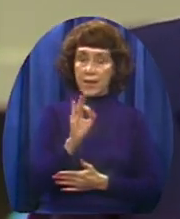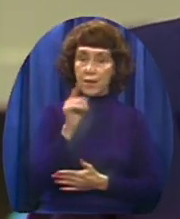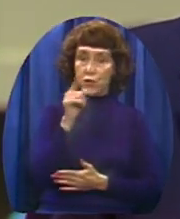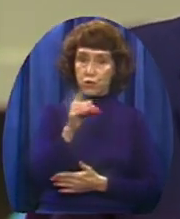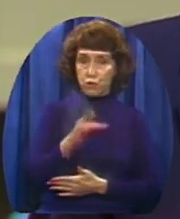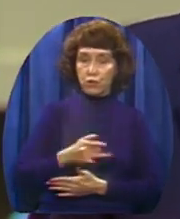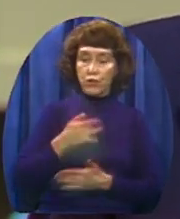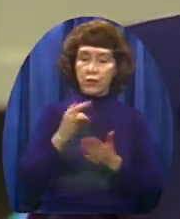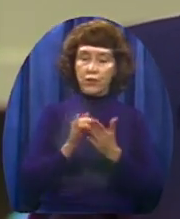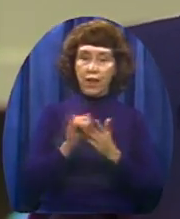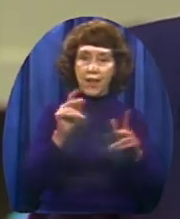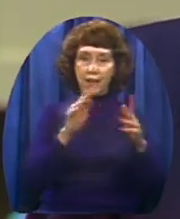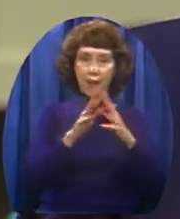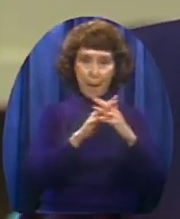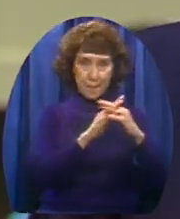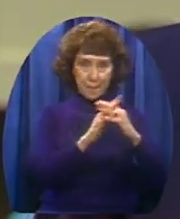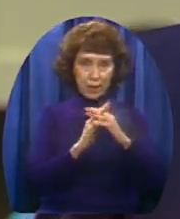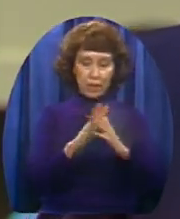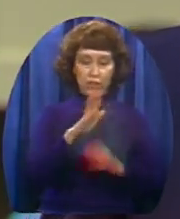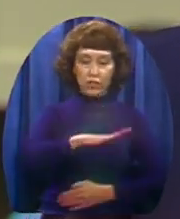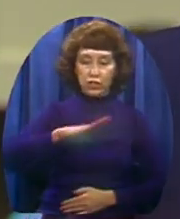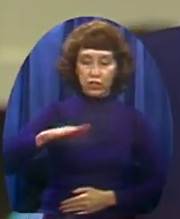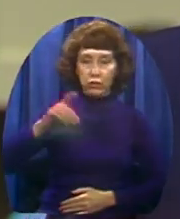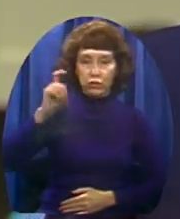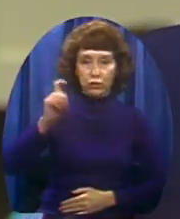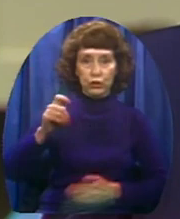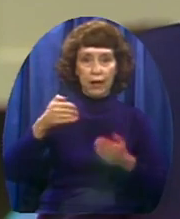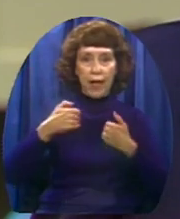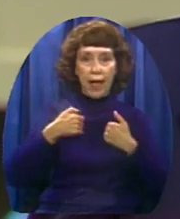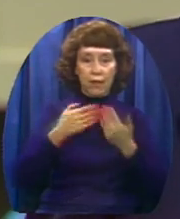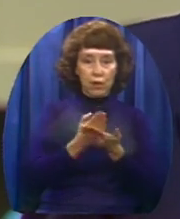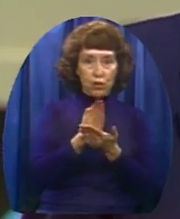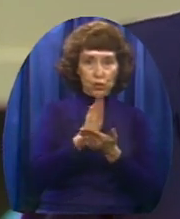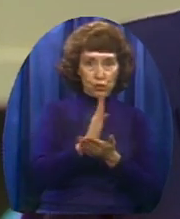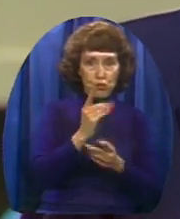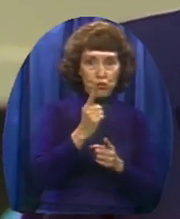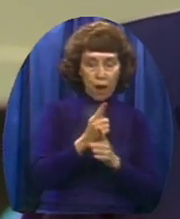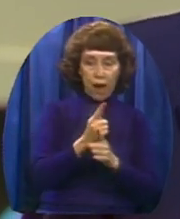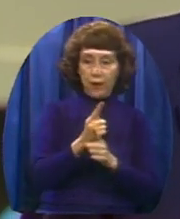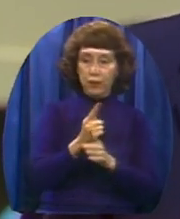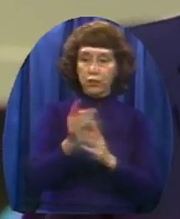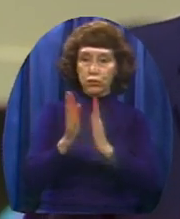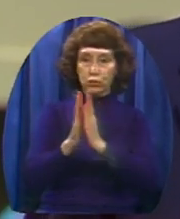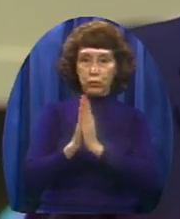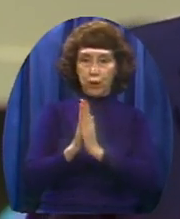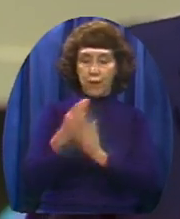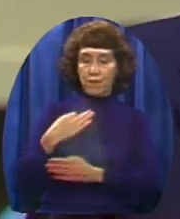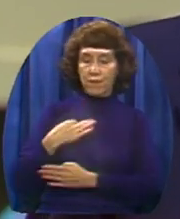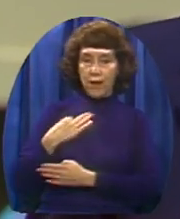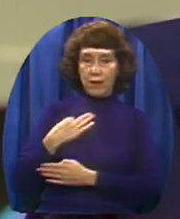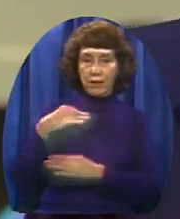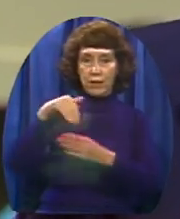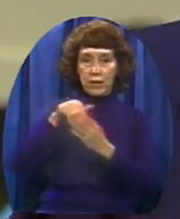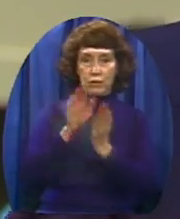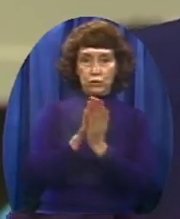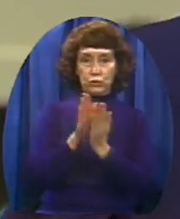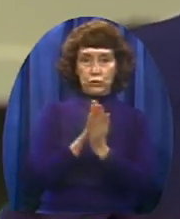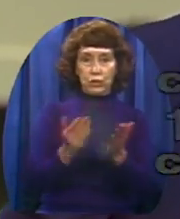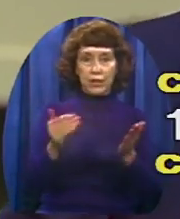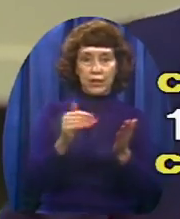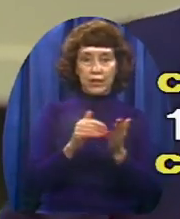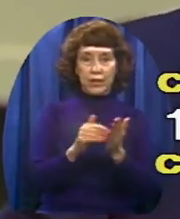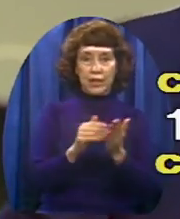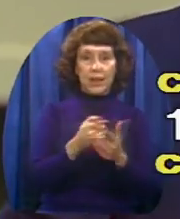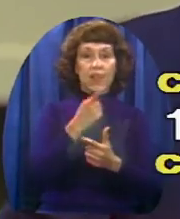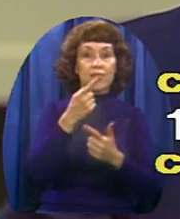to pray in the public schools of this country again voluntarily, of course, if you feel that way, I would like for you to vote